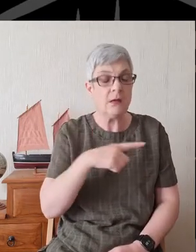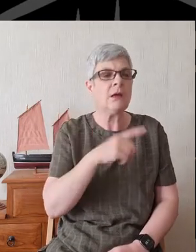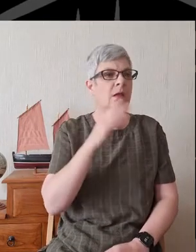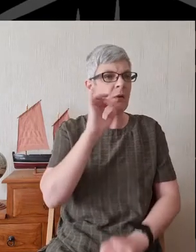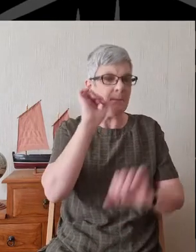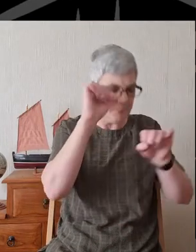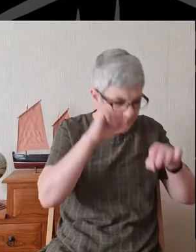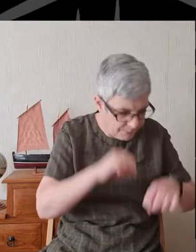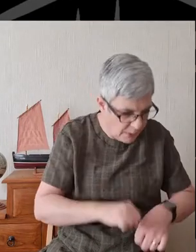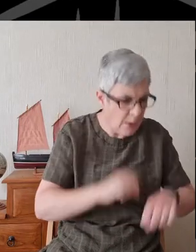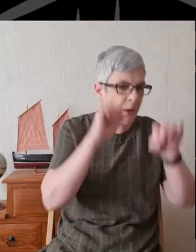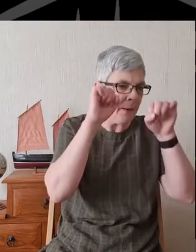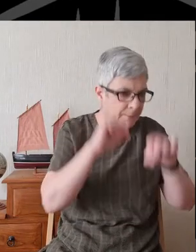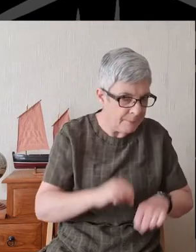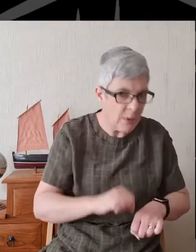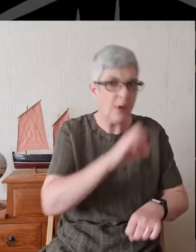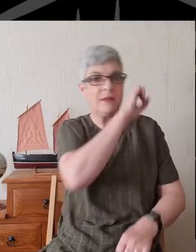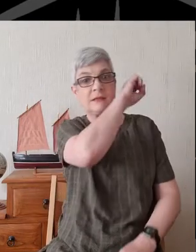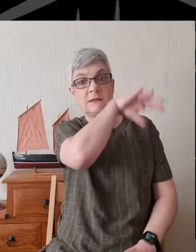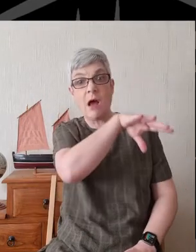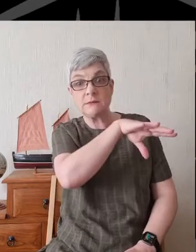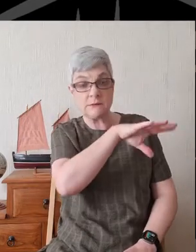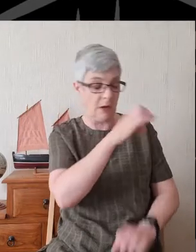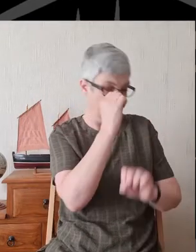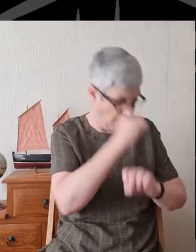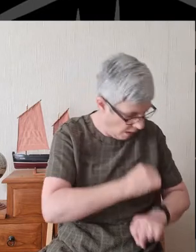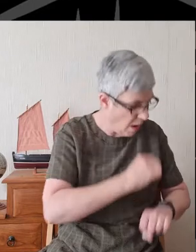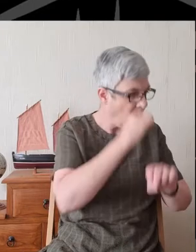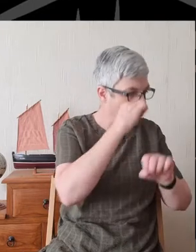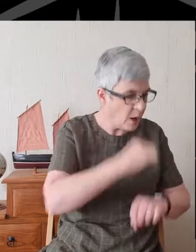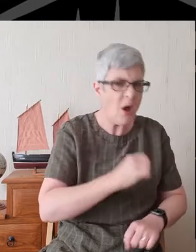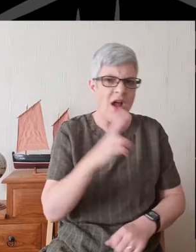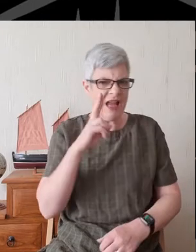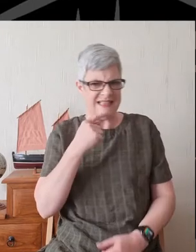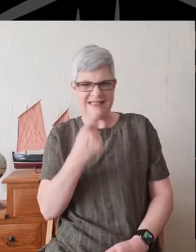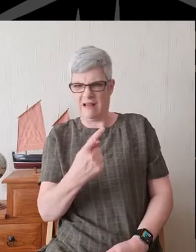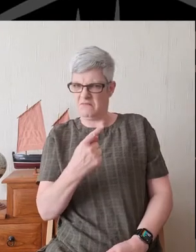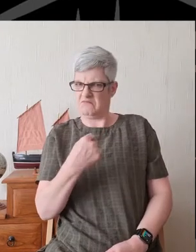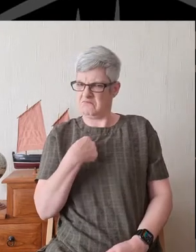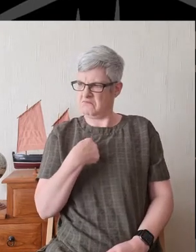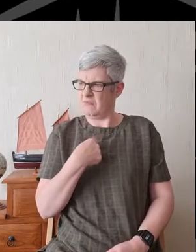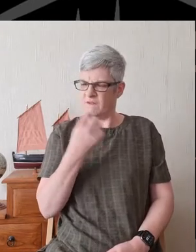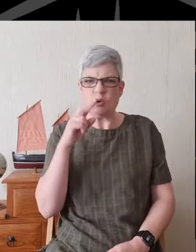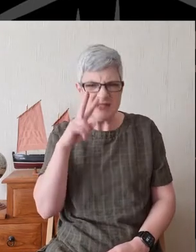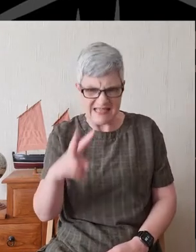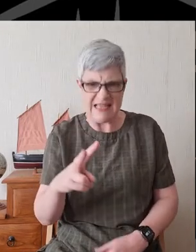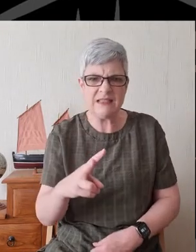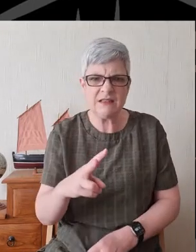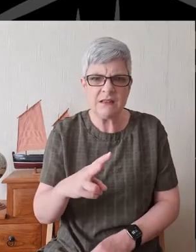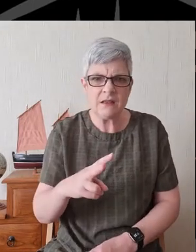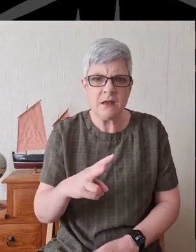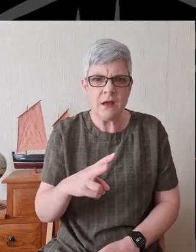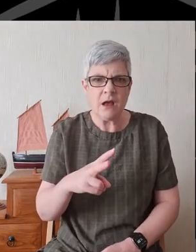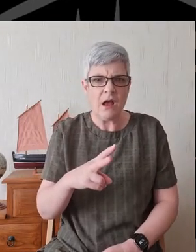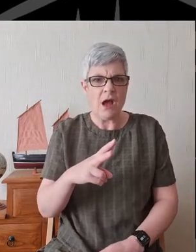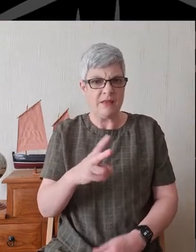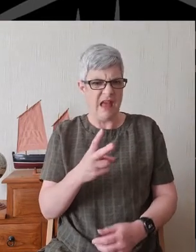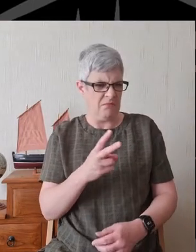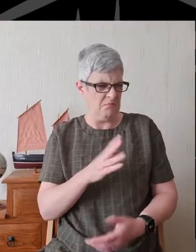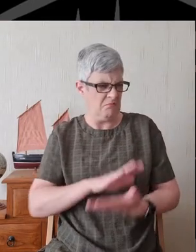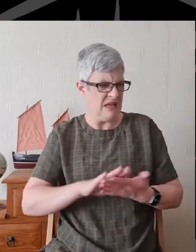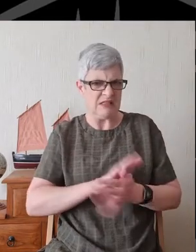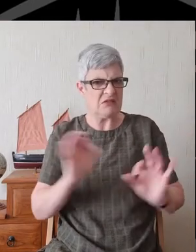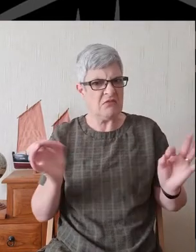to the sun in the east. He said to me, Have you seen this, son of man? Is it a trivial martyr